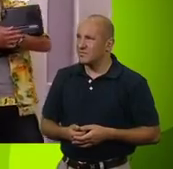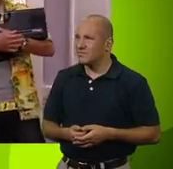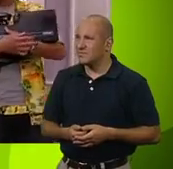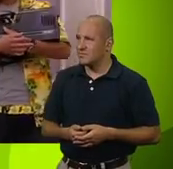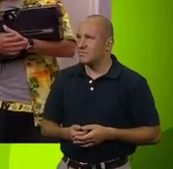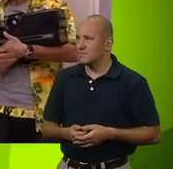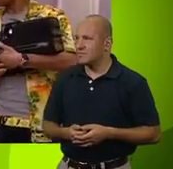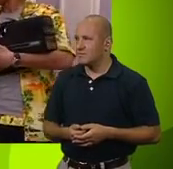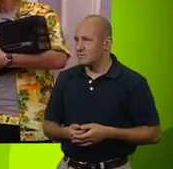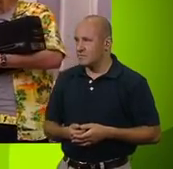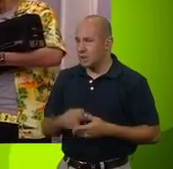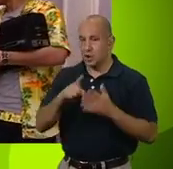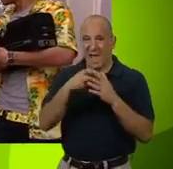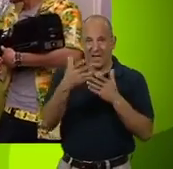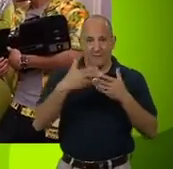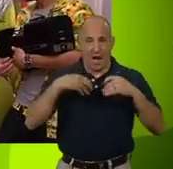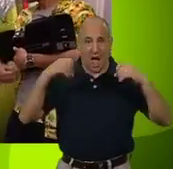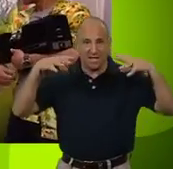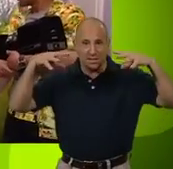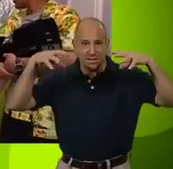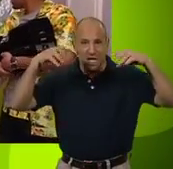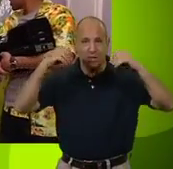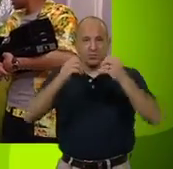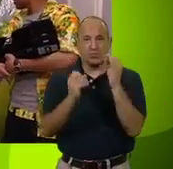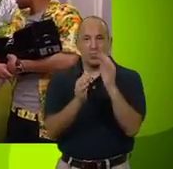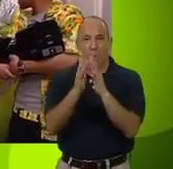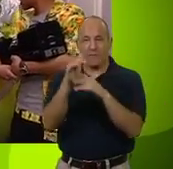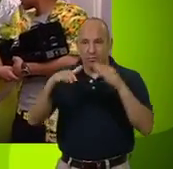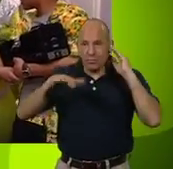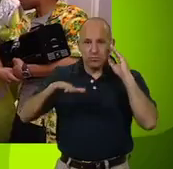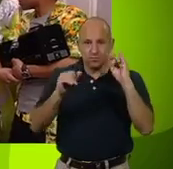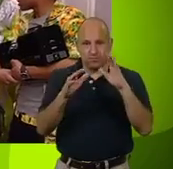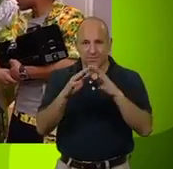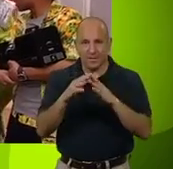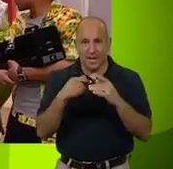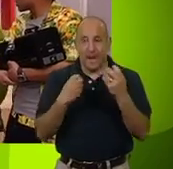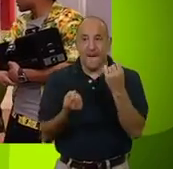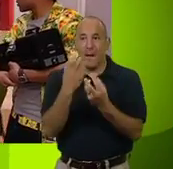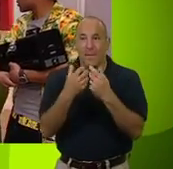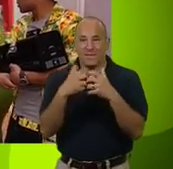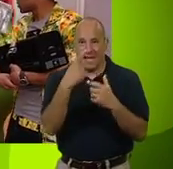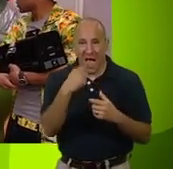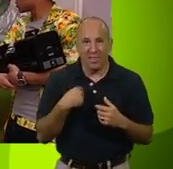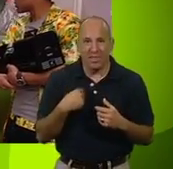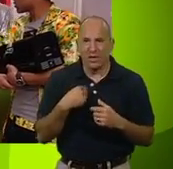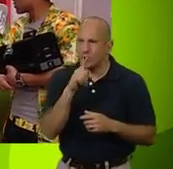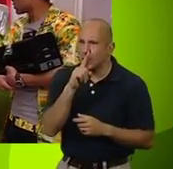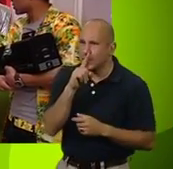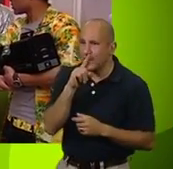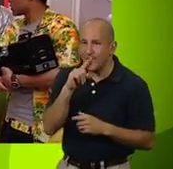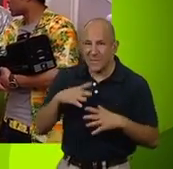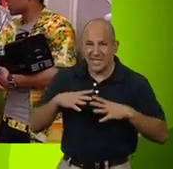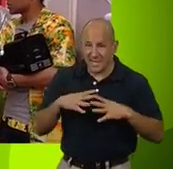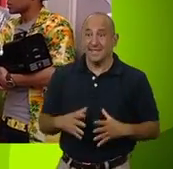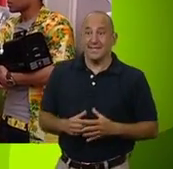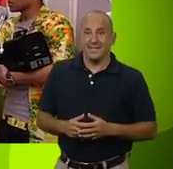Jack's provided us with the lights and a smoke machine from his DJ room. Yeah, I can still get the bubble machine. Shh. Ready? Ready!